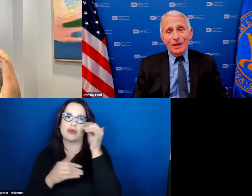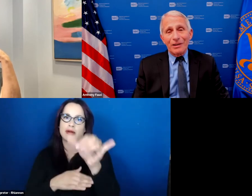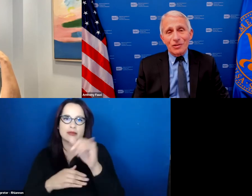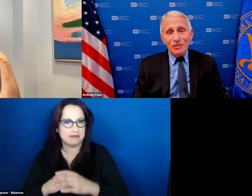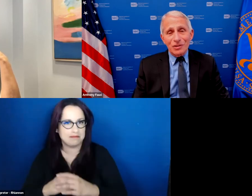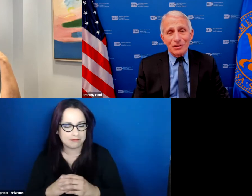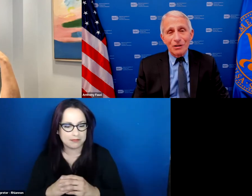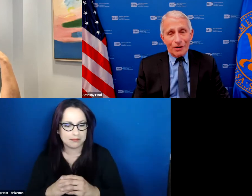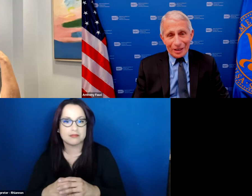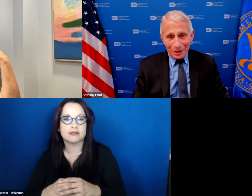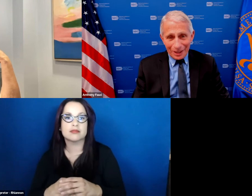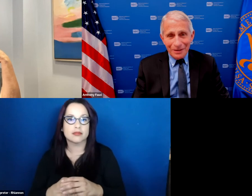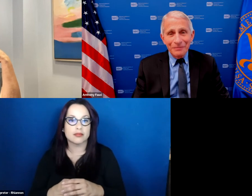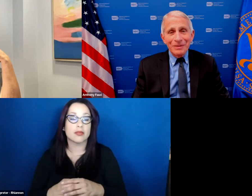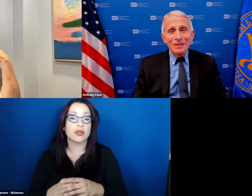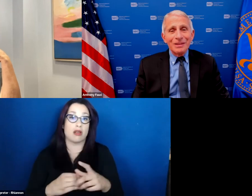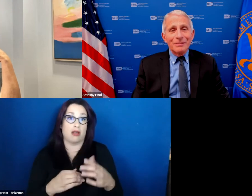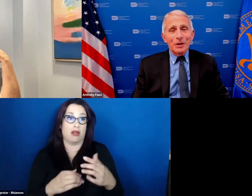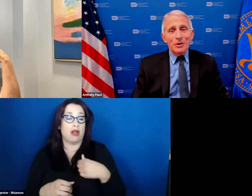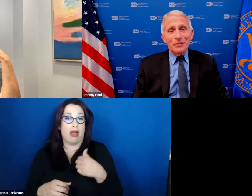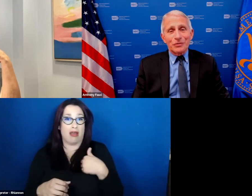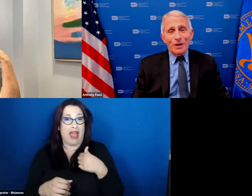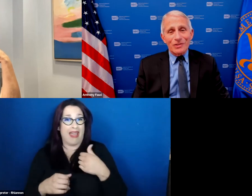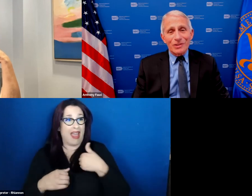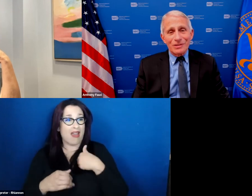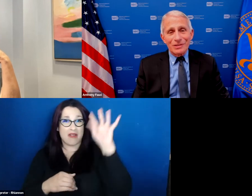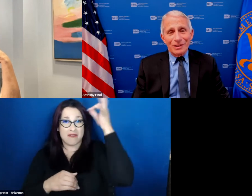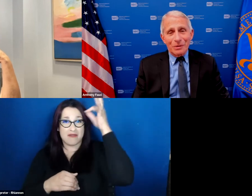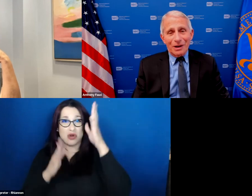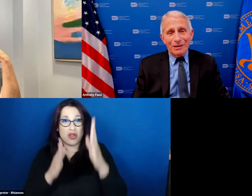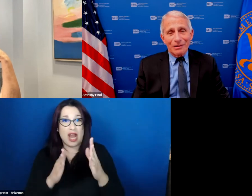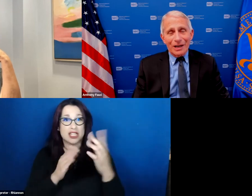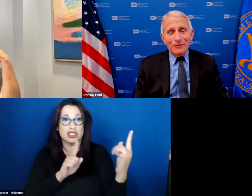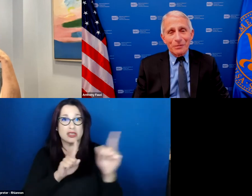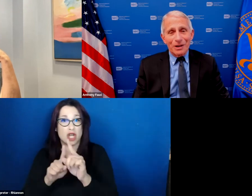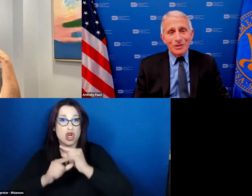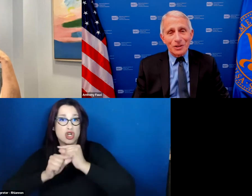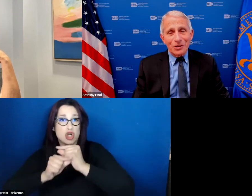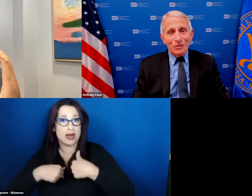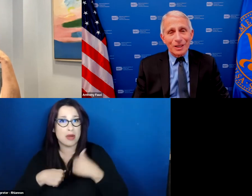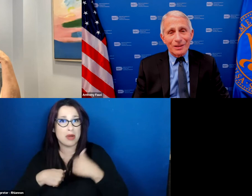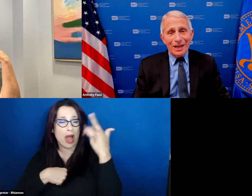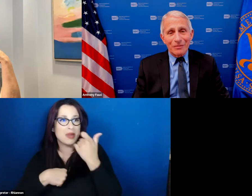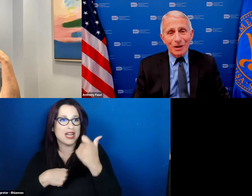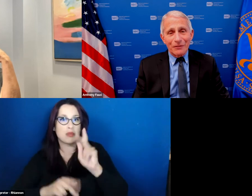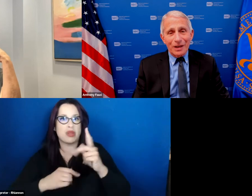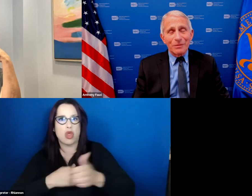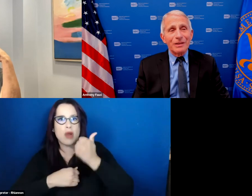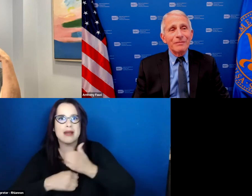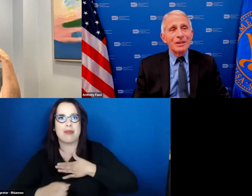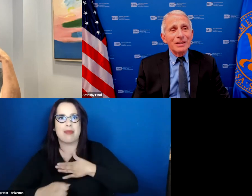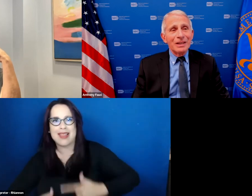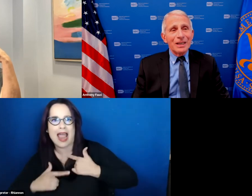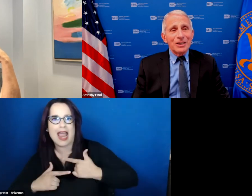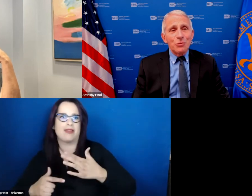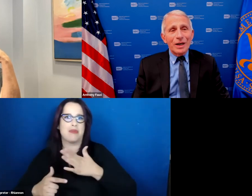federal agents guarding me because of threats on my life and my security and that of my family